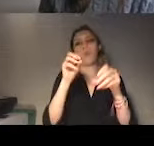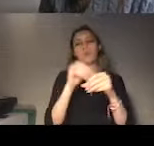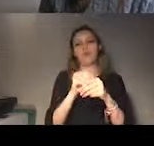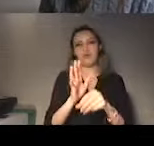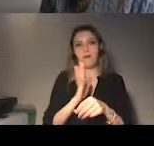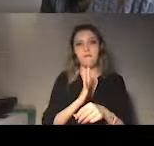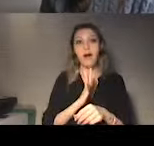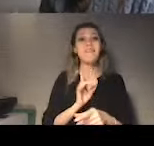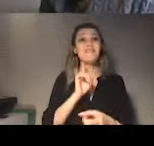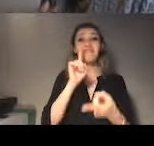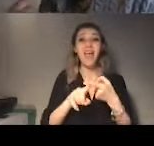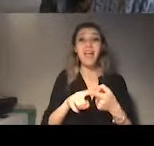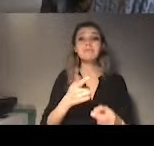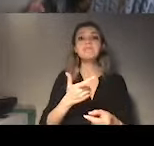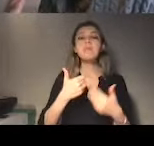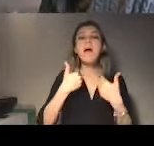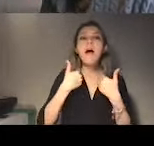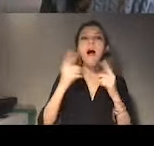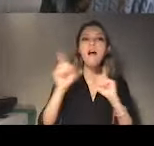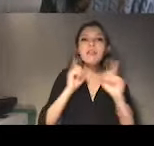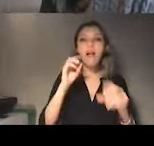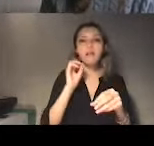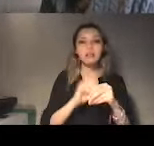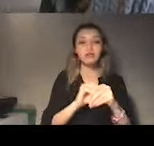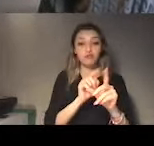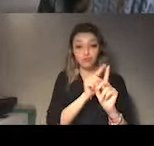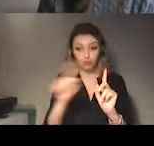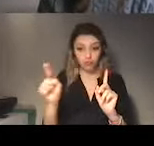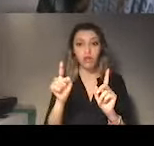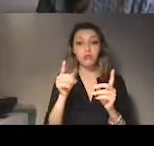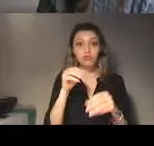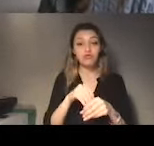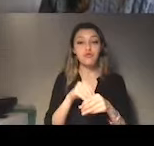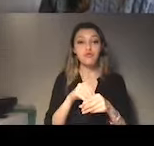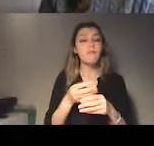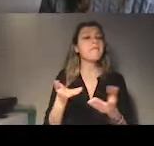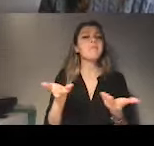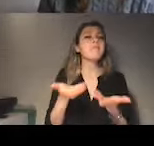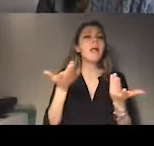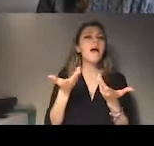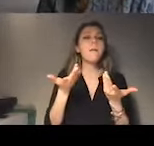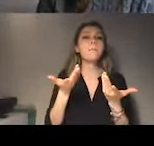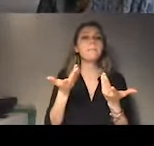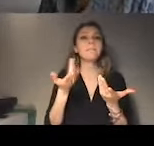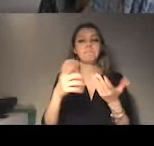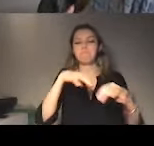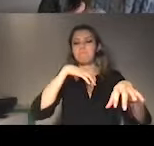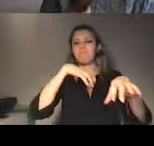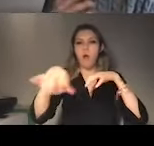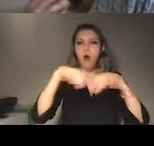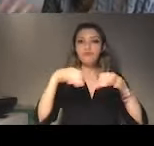fighting, eliminating any form of discrimination and violence against women.